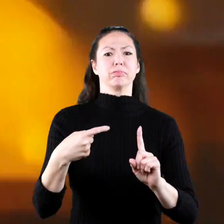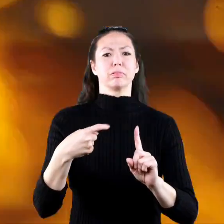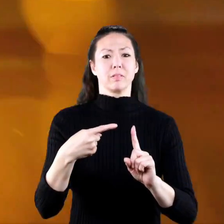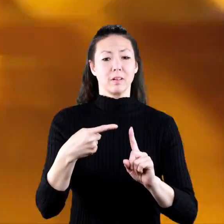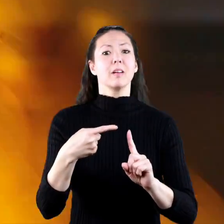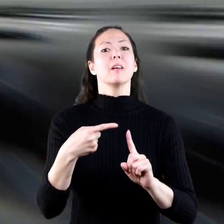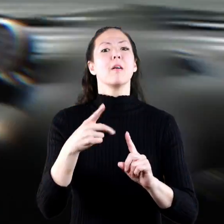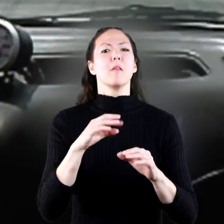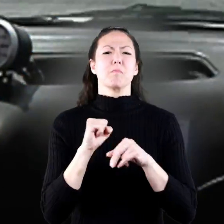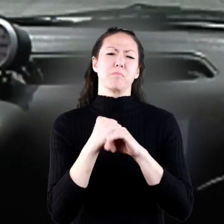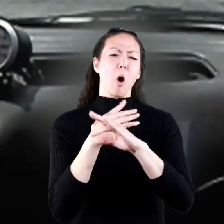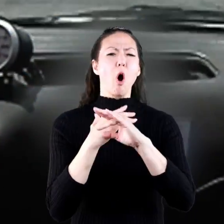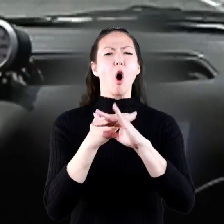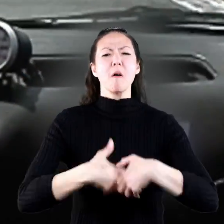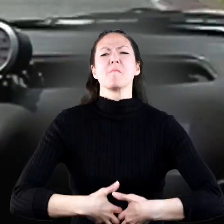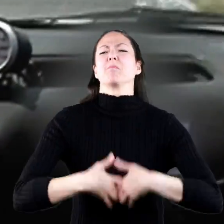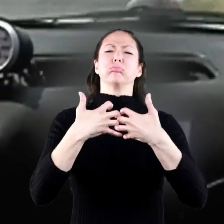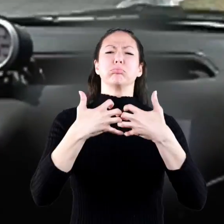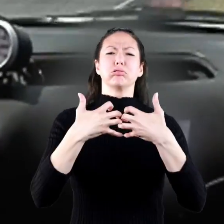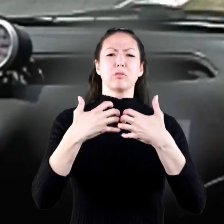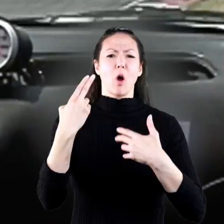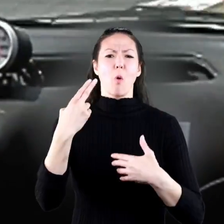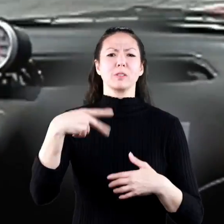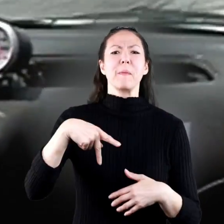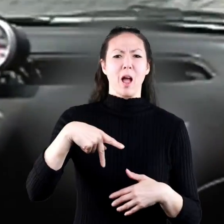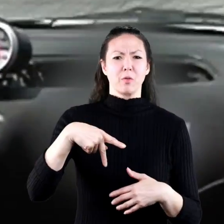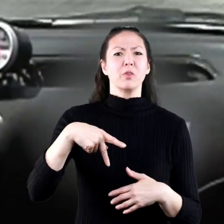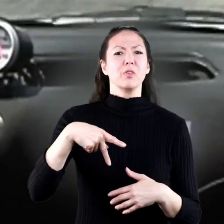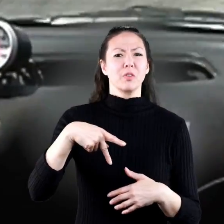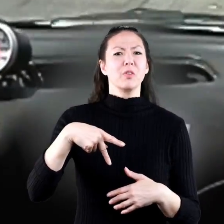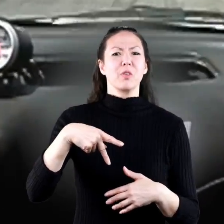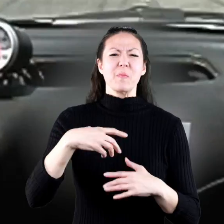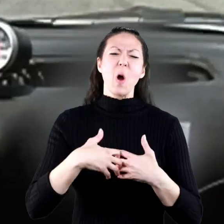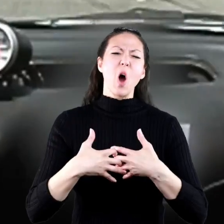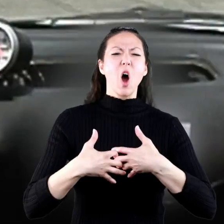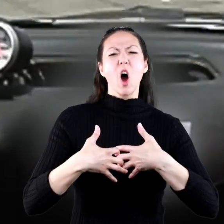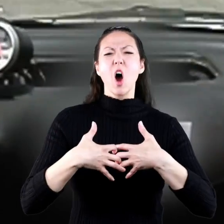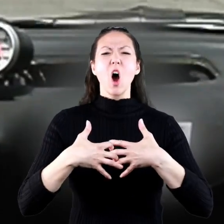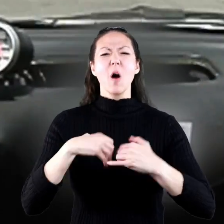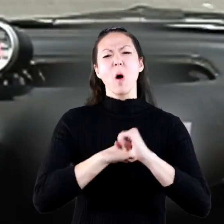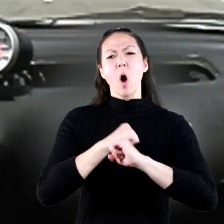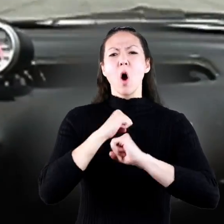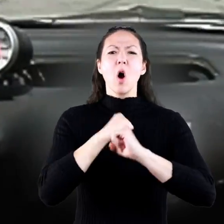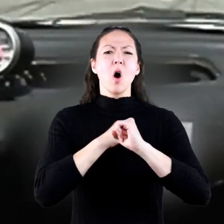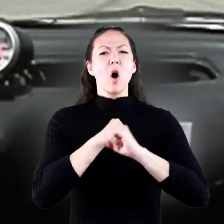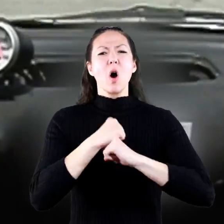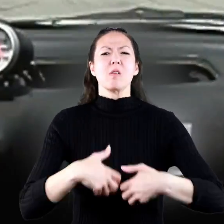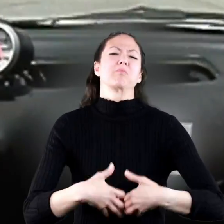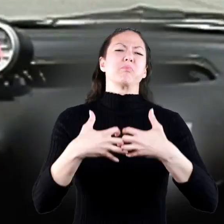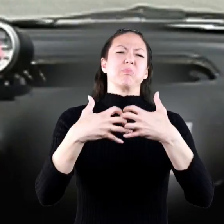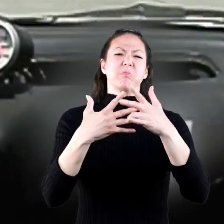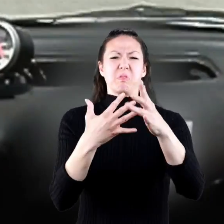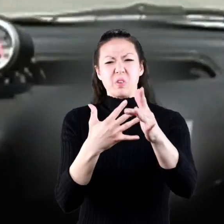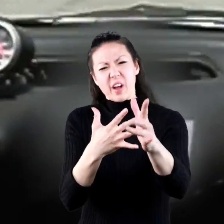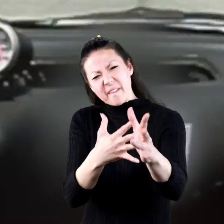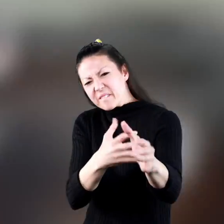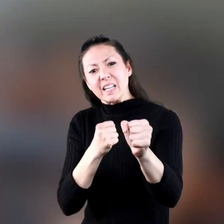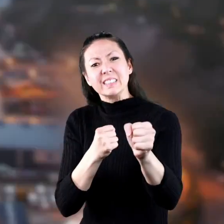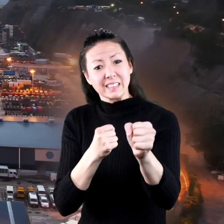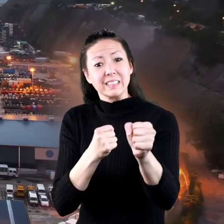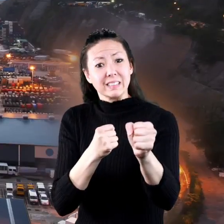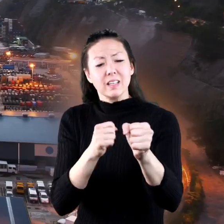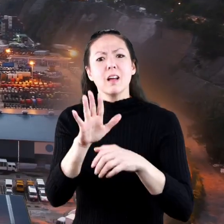spark of ignition, you've got some vroom, vroom, vroom serious horsepower. You're going places and fast.